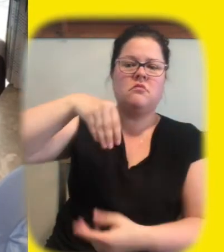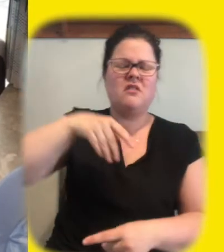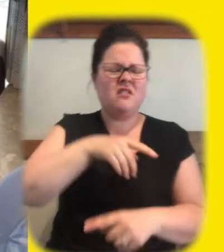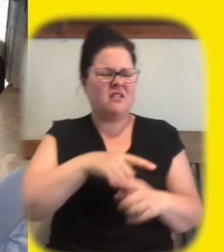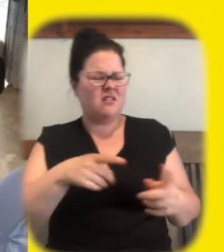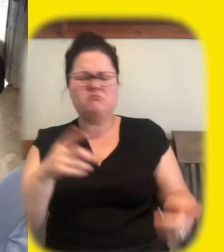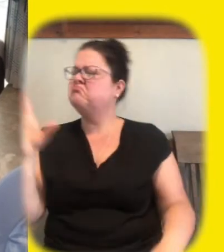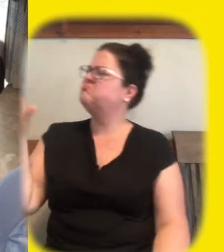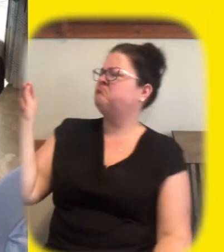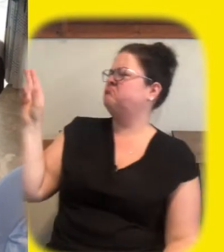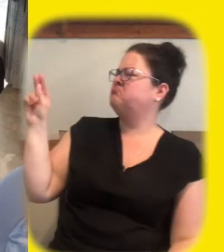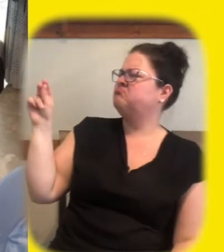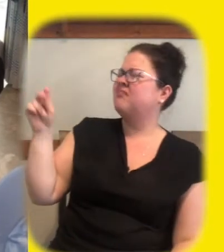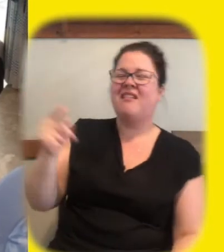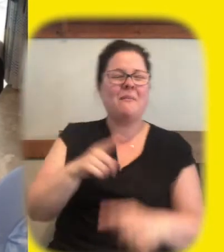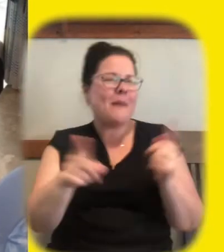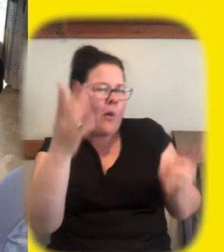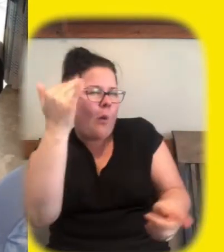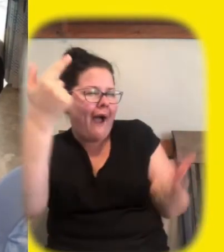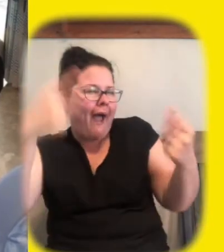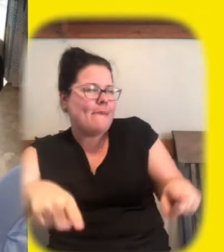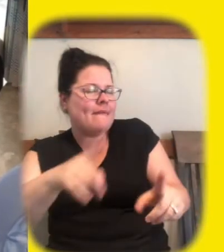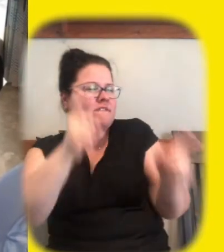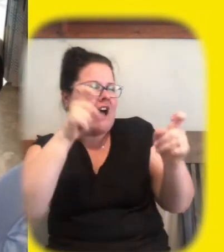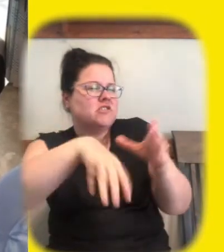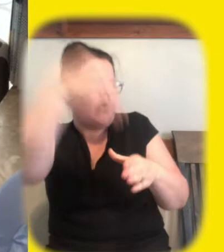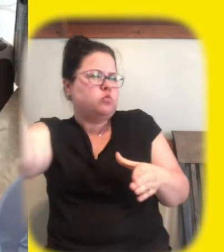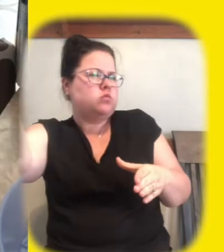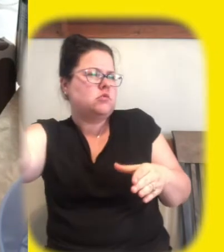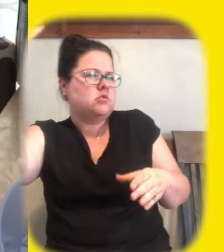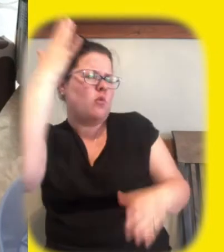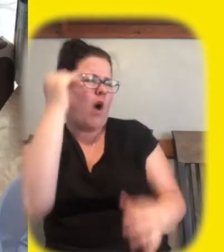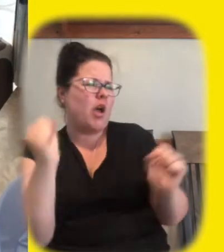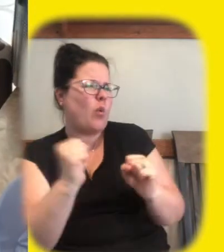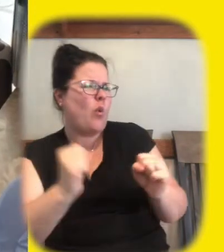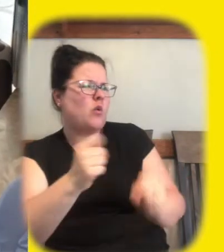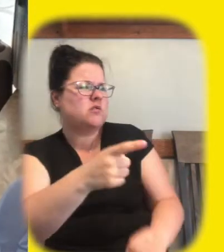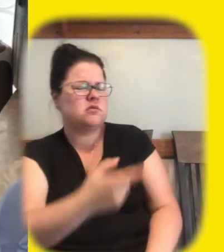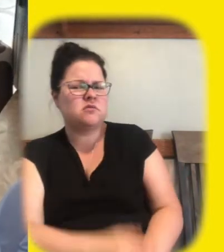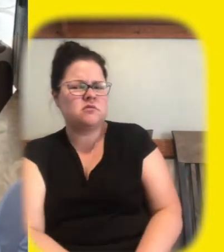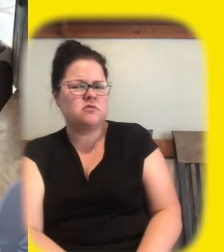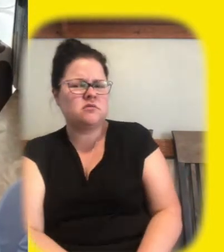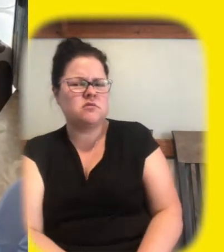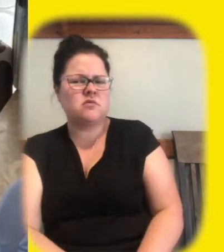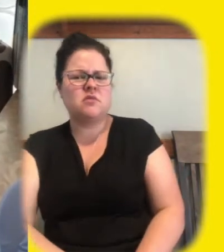would that happen though because that's the fat layer why would your hand get extra cold what do you think